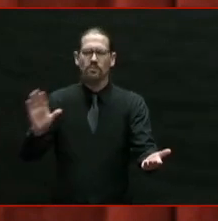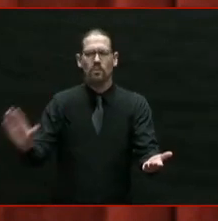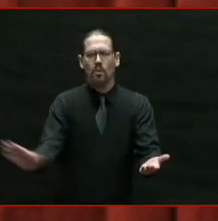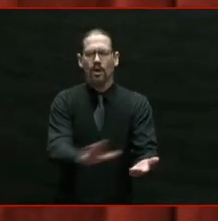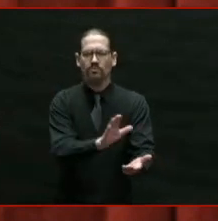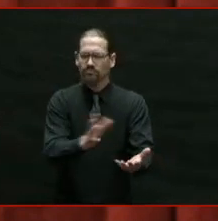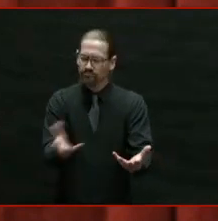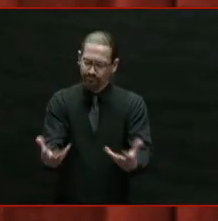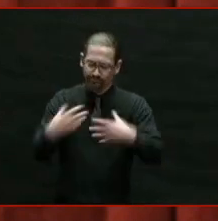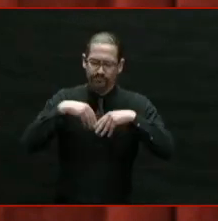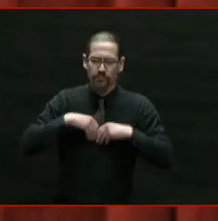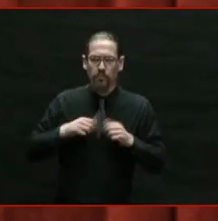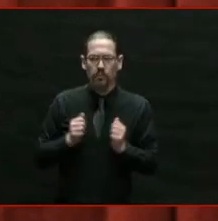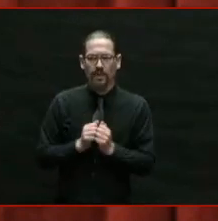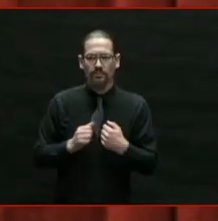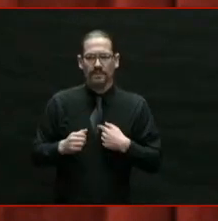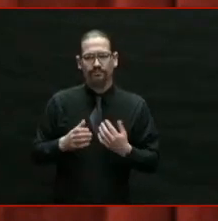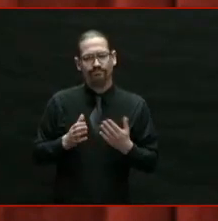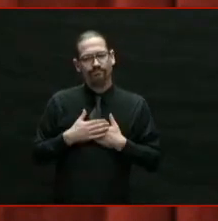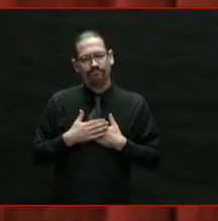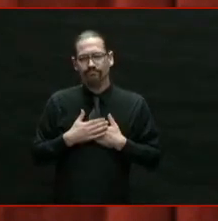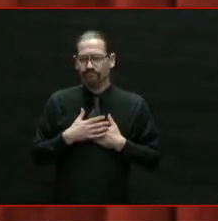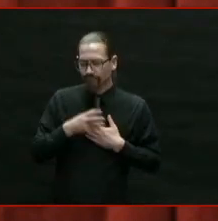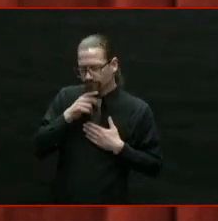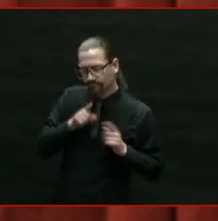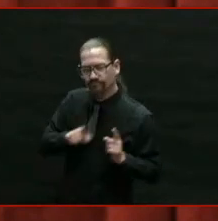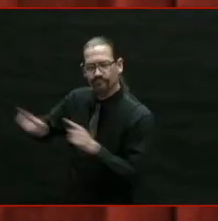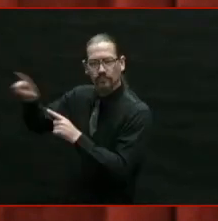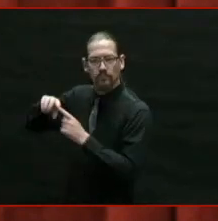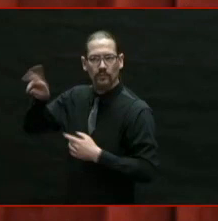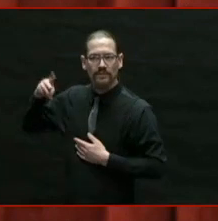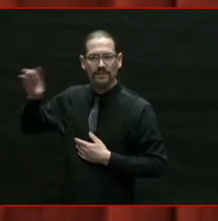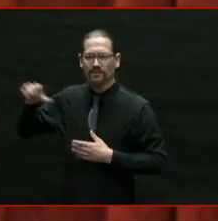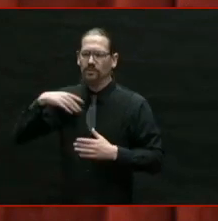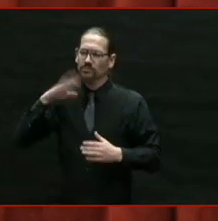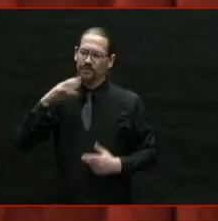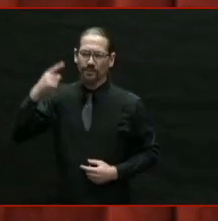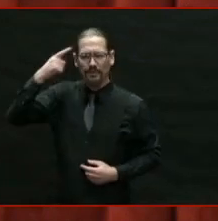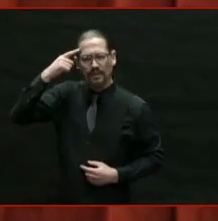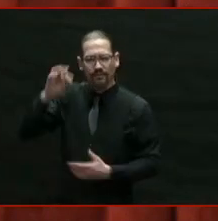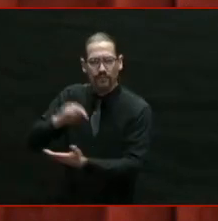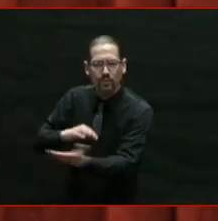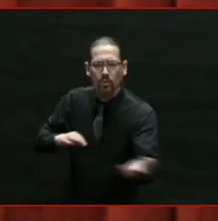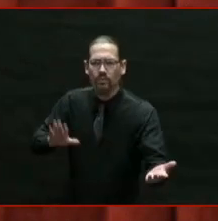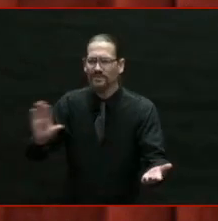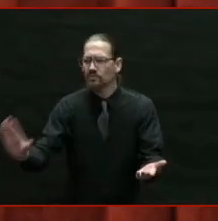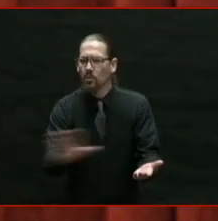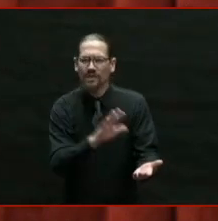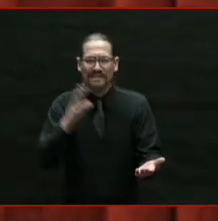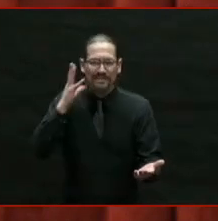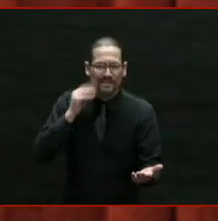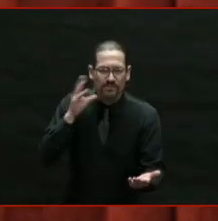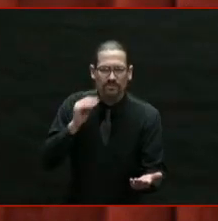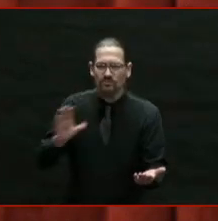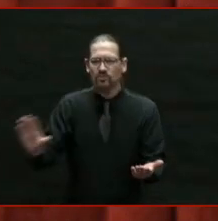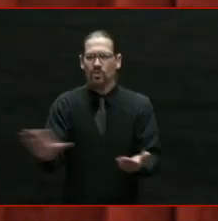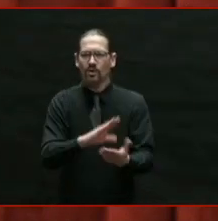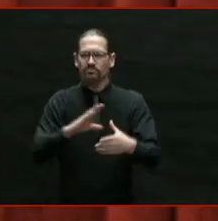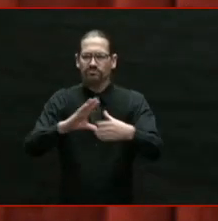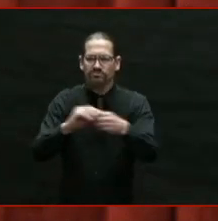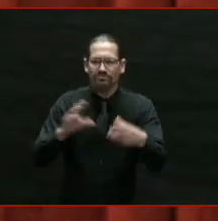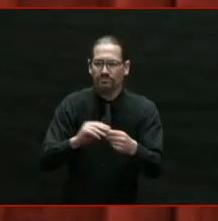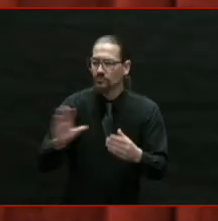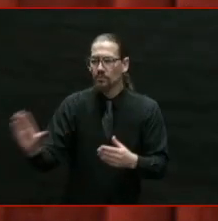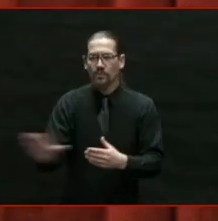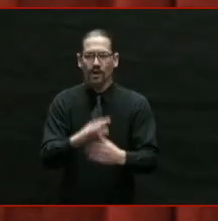I'm going to take the countless Rhode Islanders and all of your stories and your experiences and everything you've taught me with